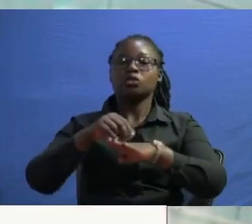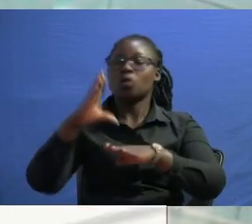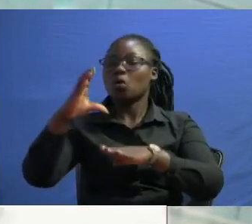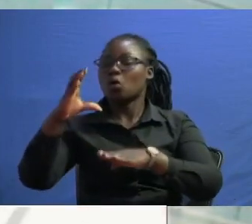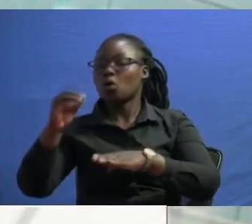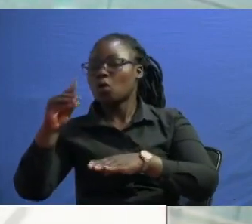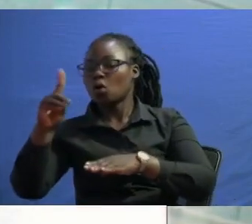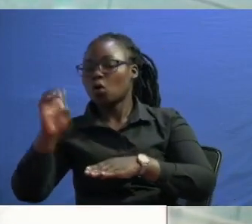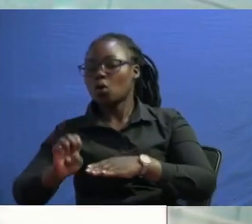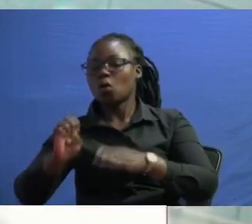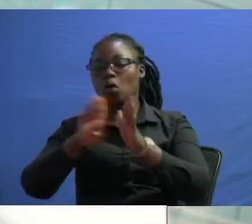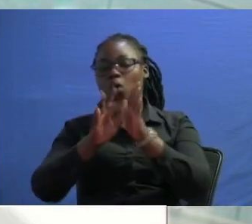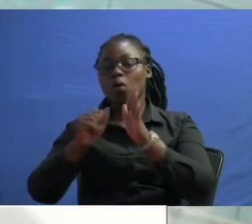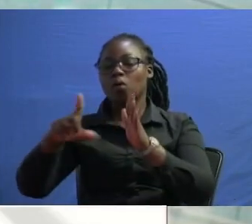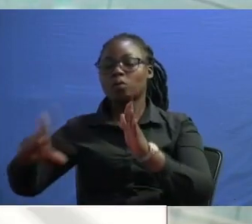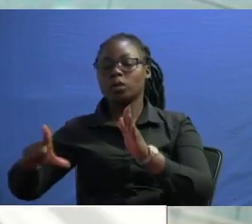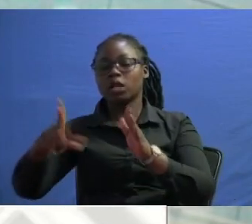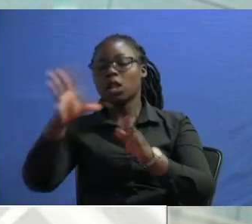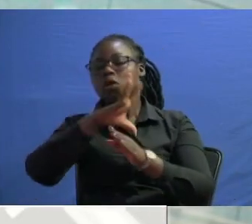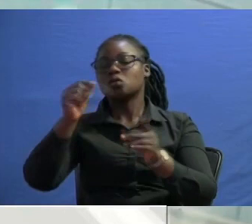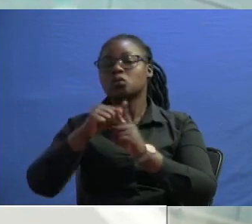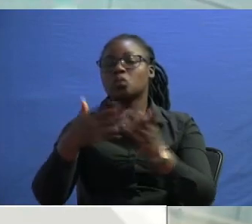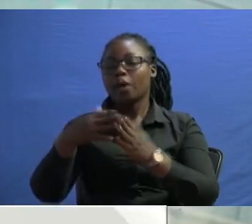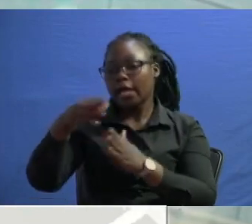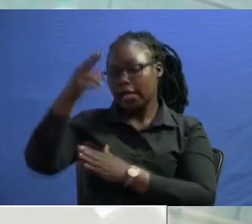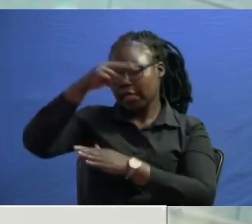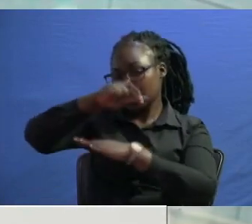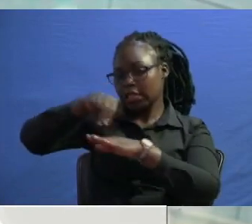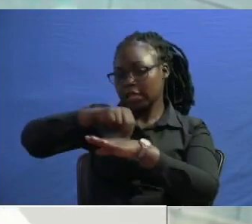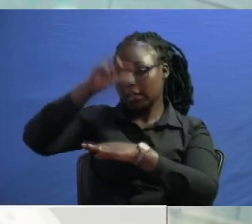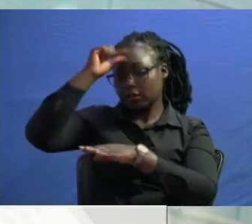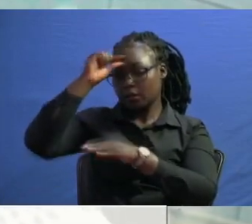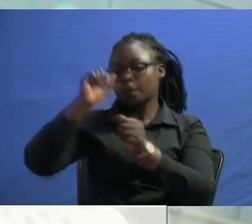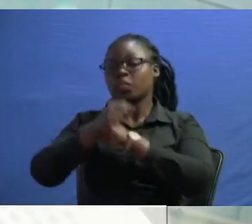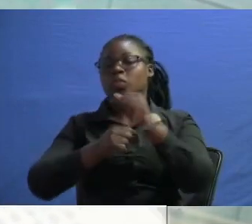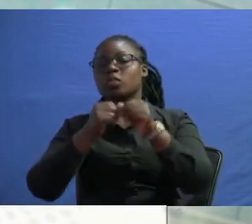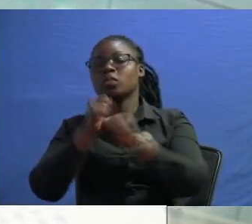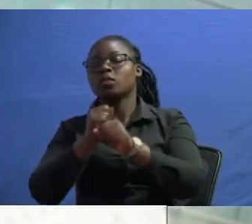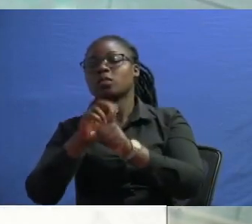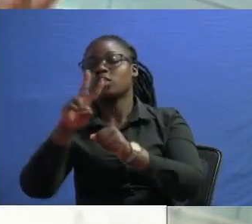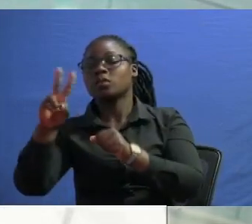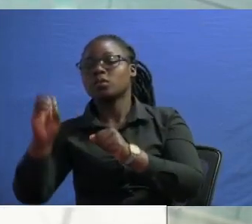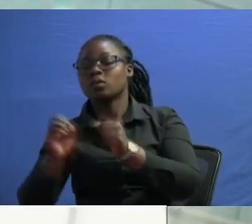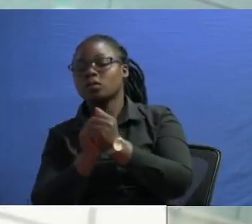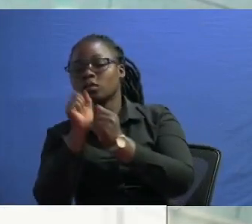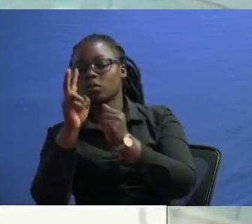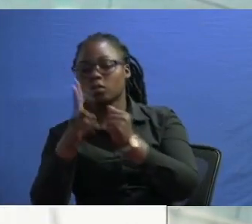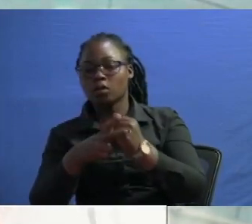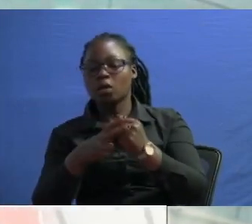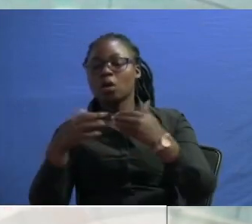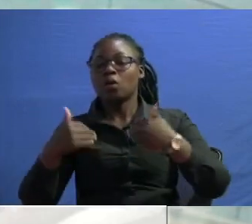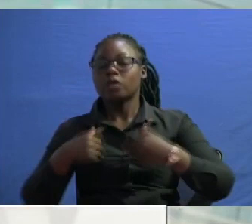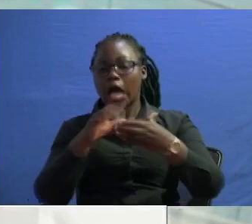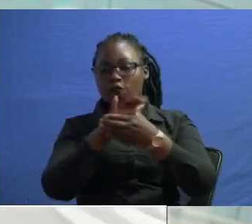which was approved leading to the musumkate government in 2017 there was no accord it was a sudden thing with a handshake